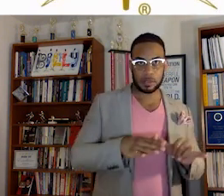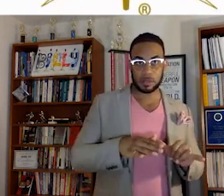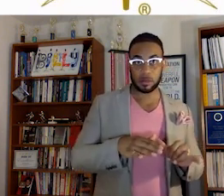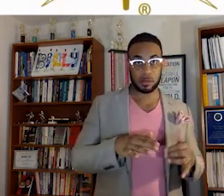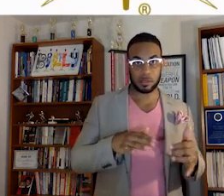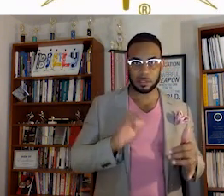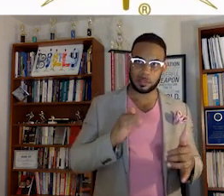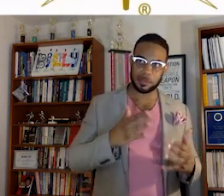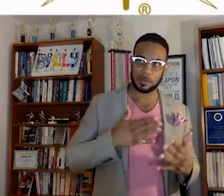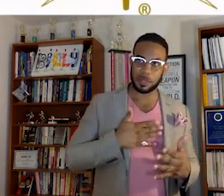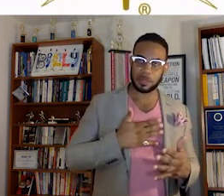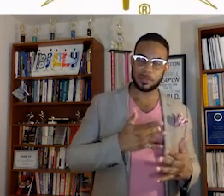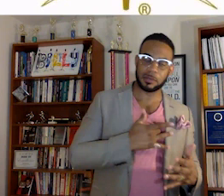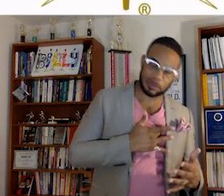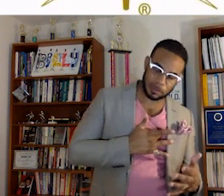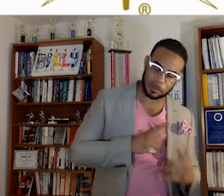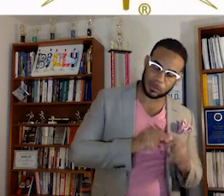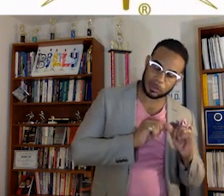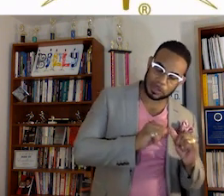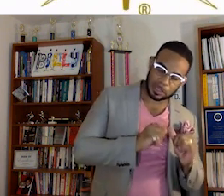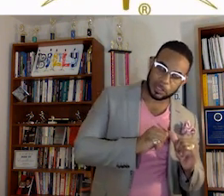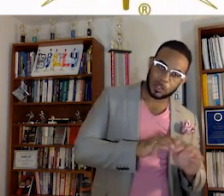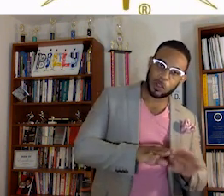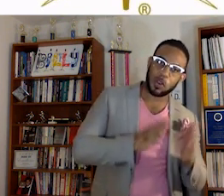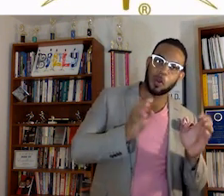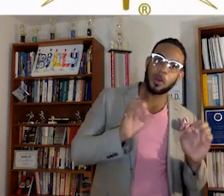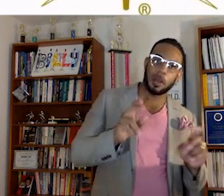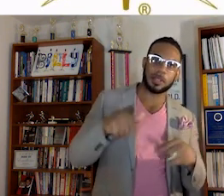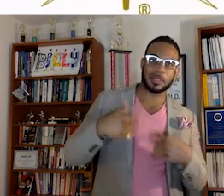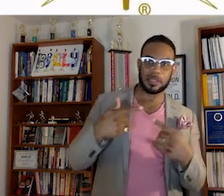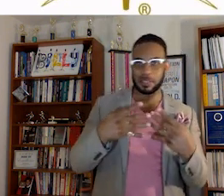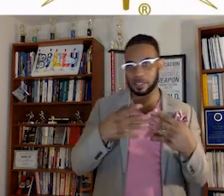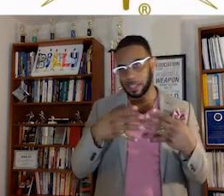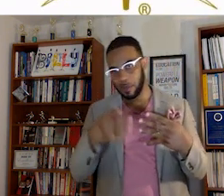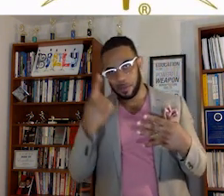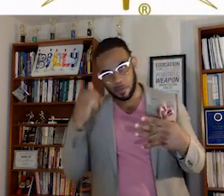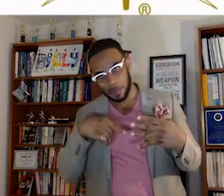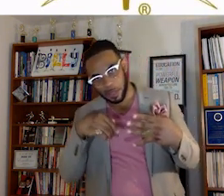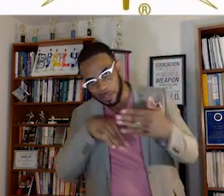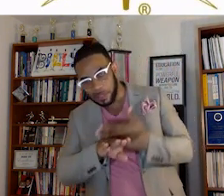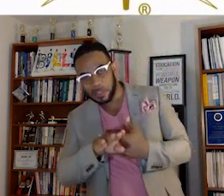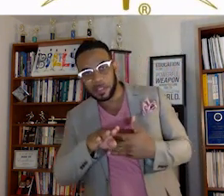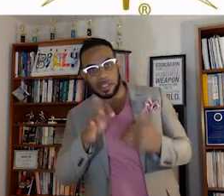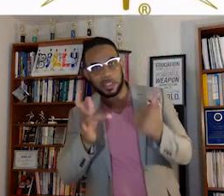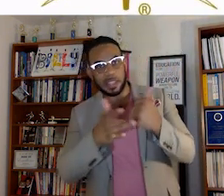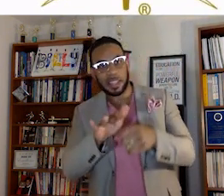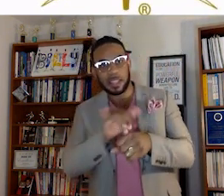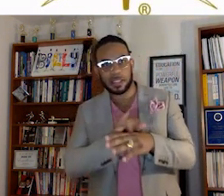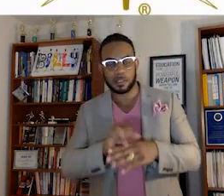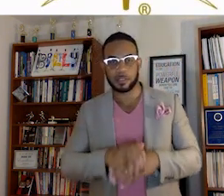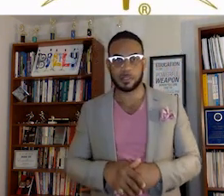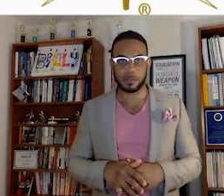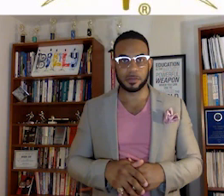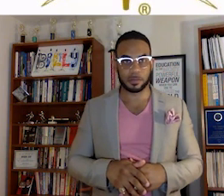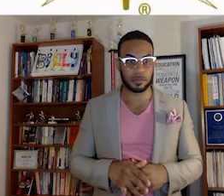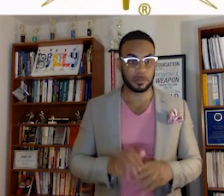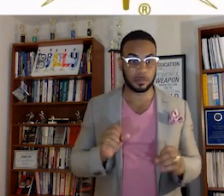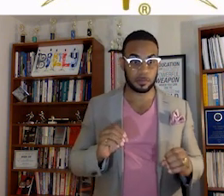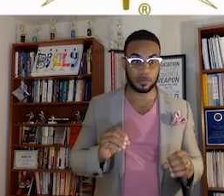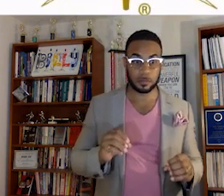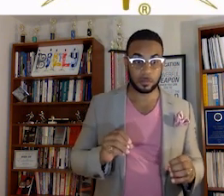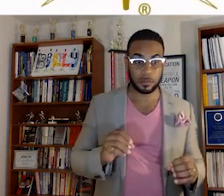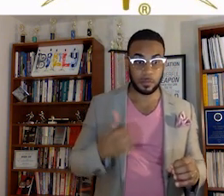it's sort of my conviction to continue to open doors since it was a gateway for me to enter the tech industry. So